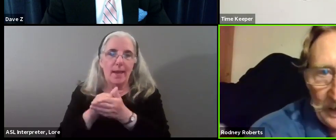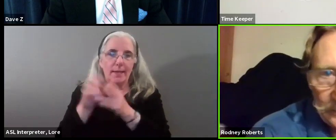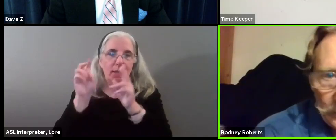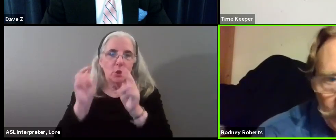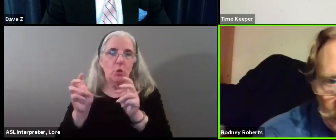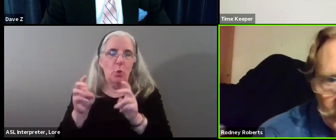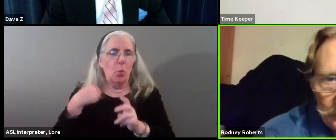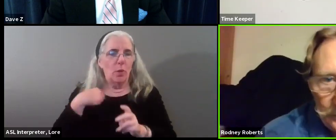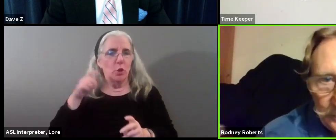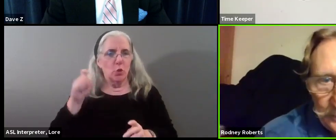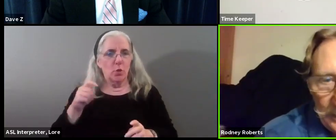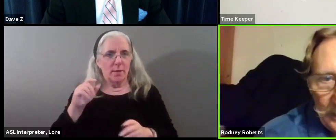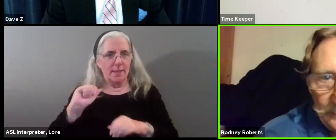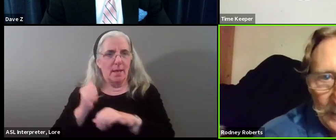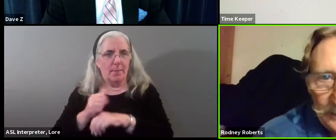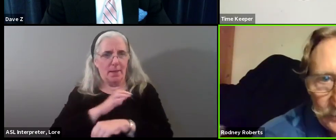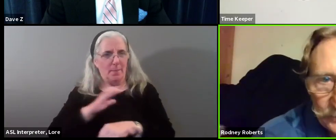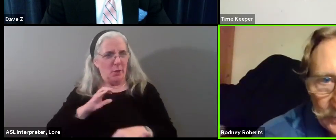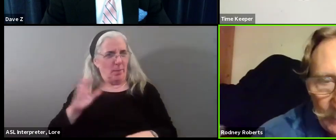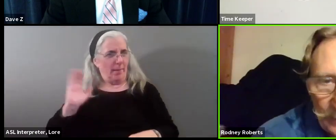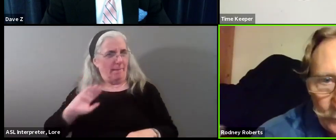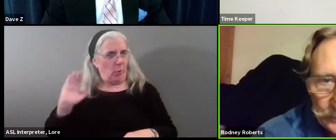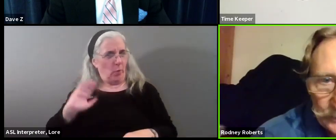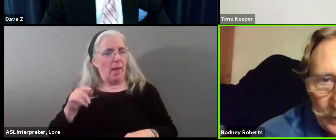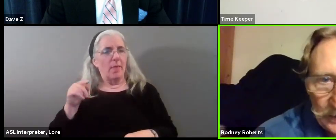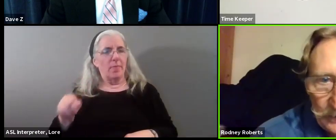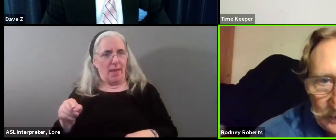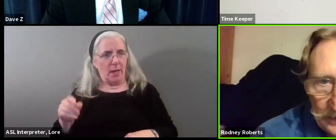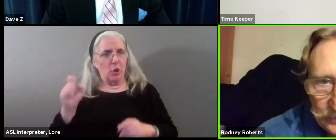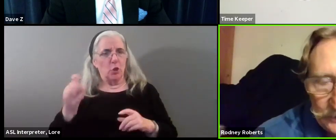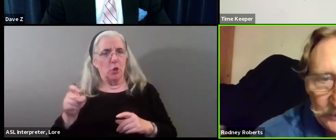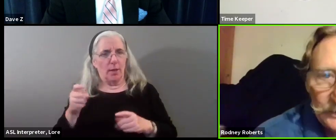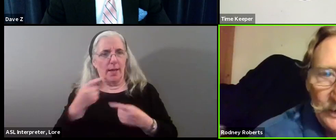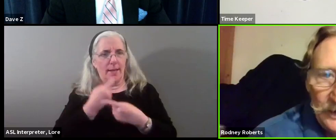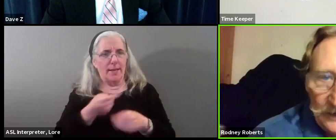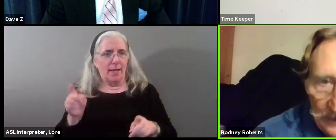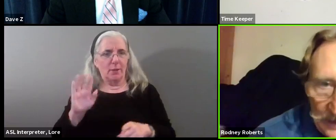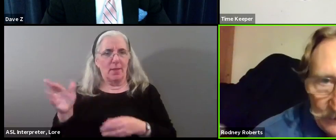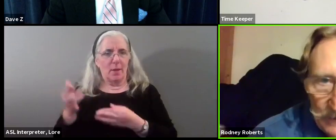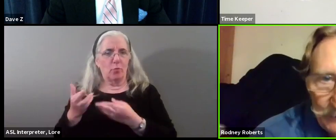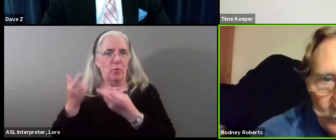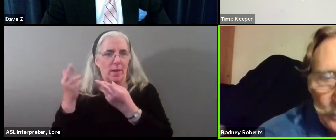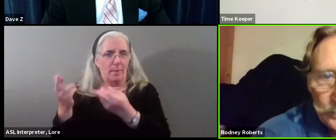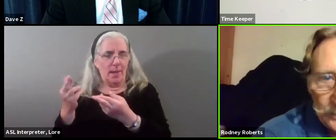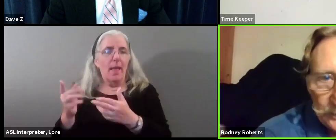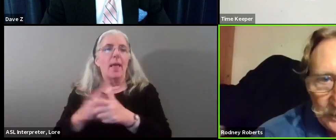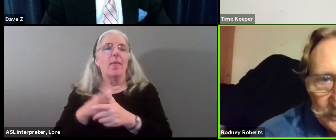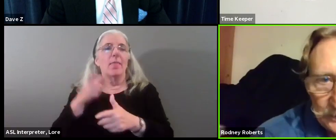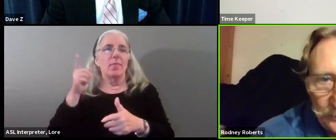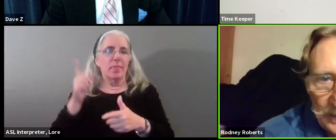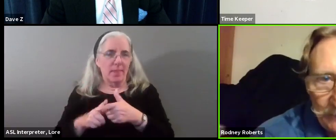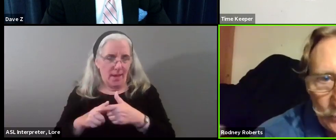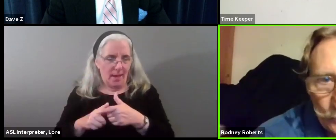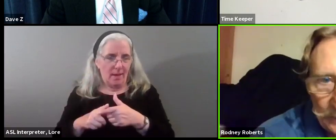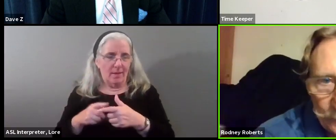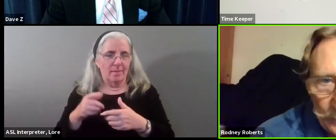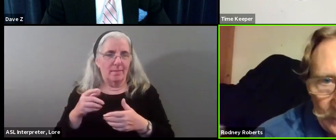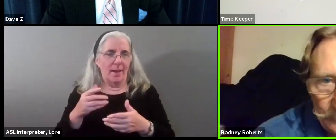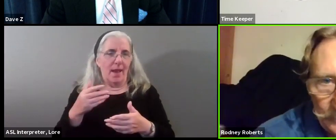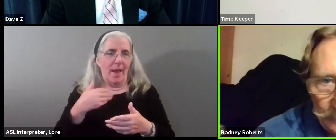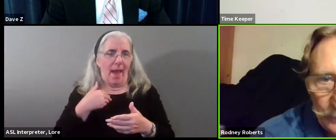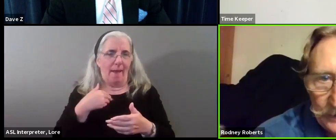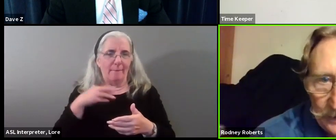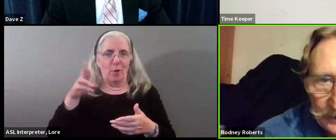we should have had the commission. And then they should have come out with some recommendations. And then maybe we should have considered having a